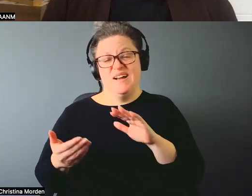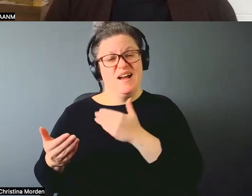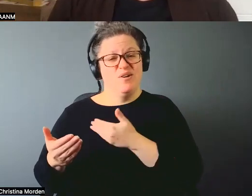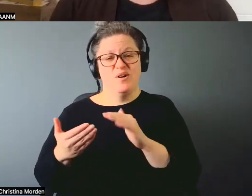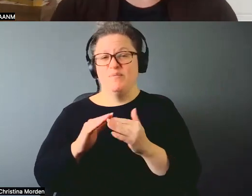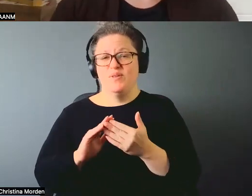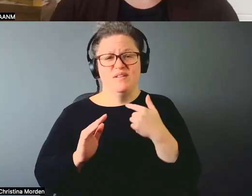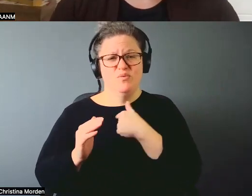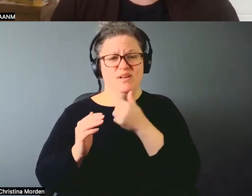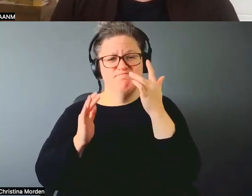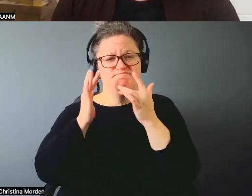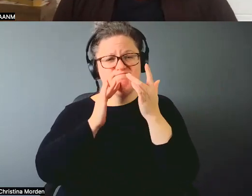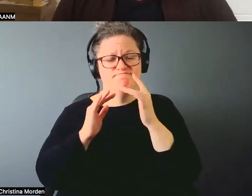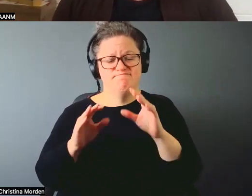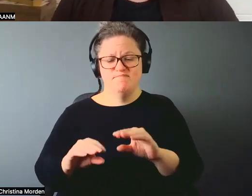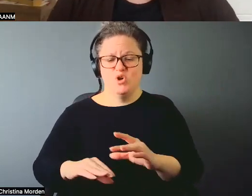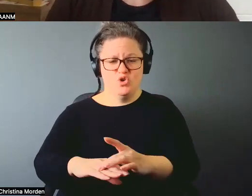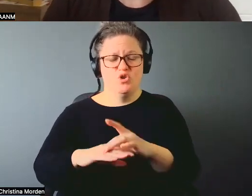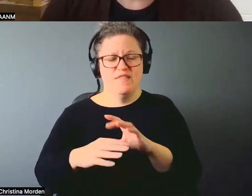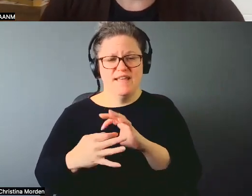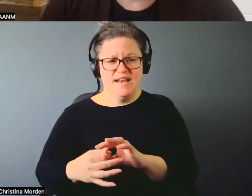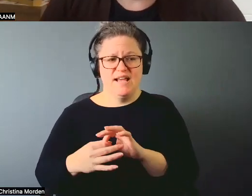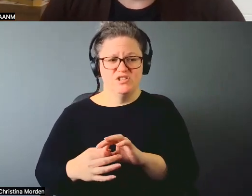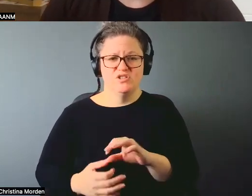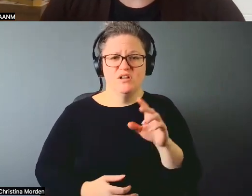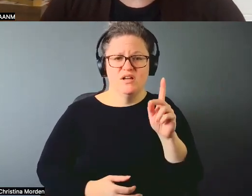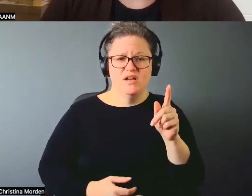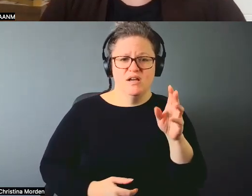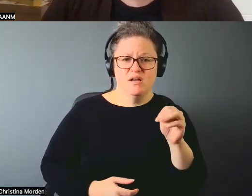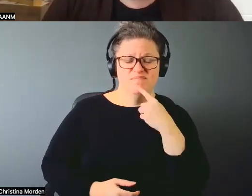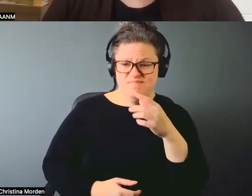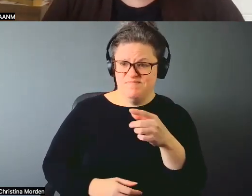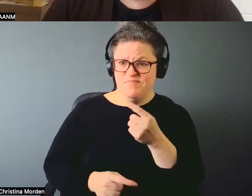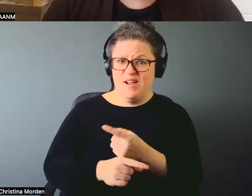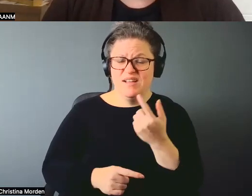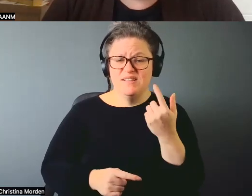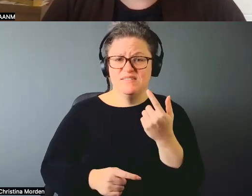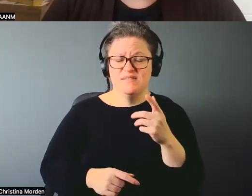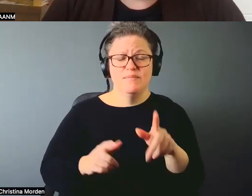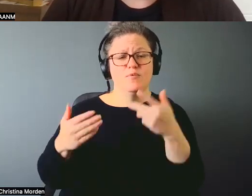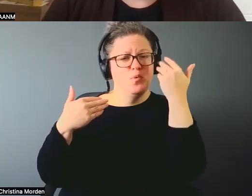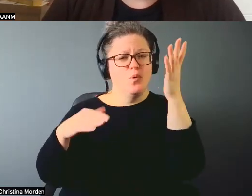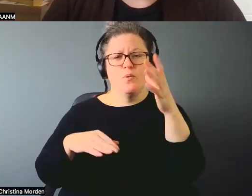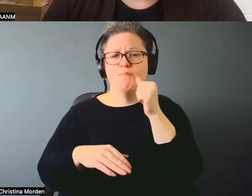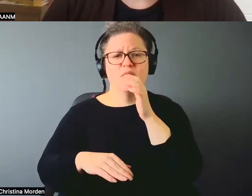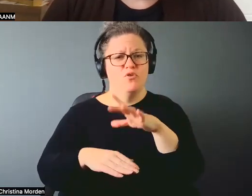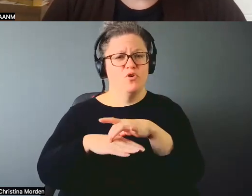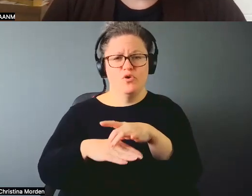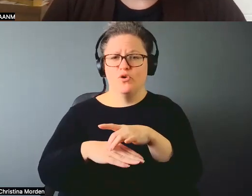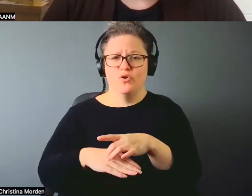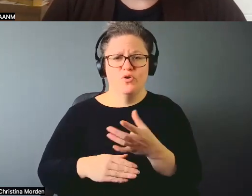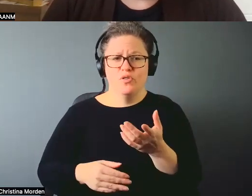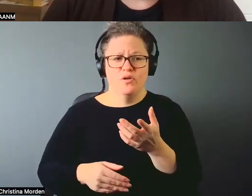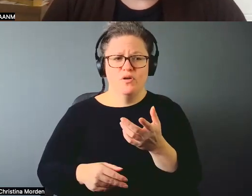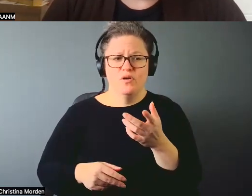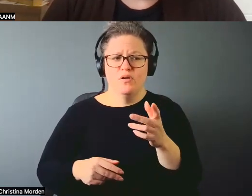connection to the earth. Right. Like, do you know your mother? You know? Oh, my God. It's like people